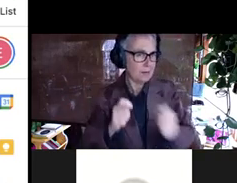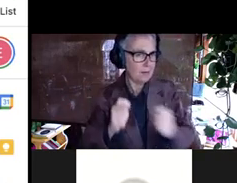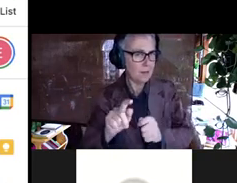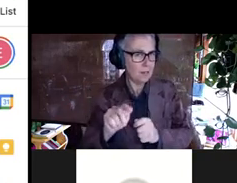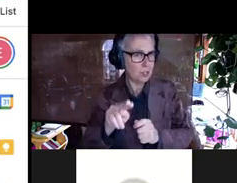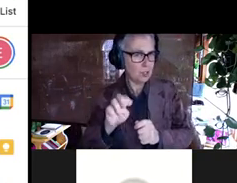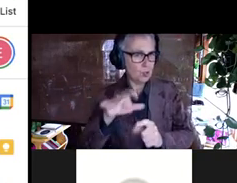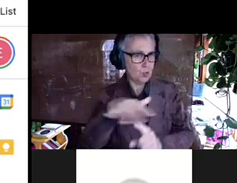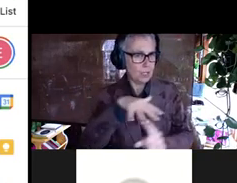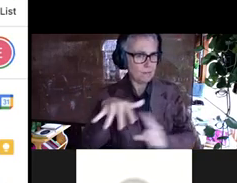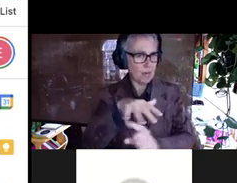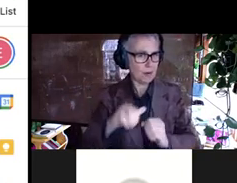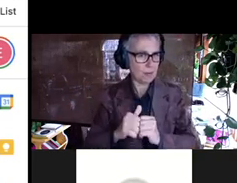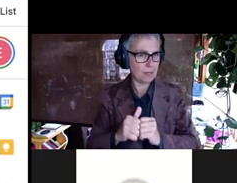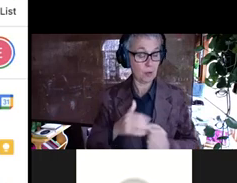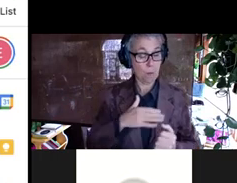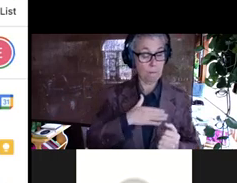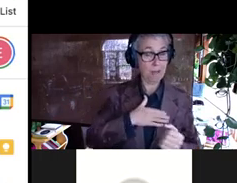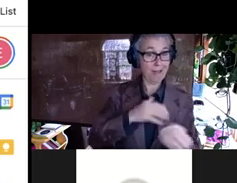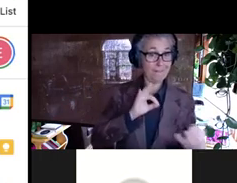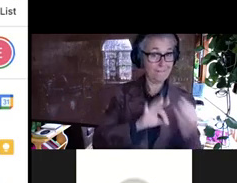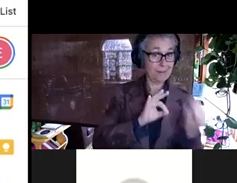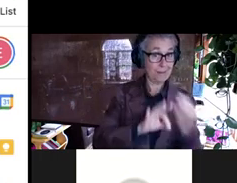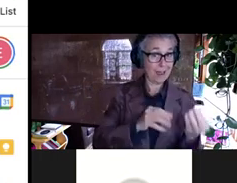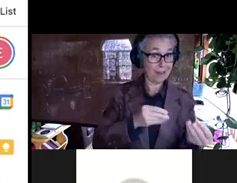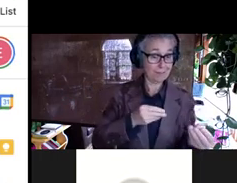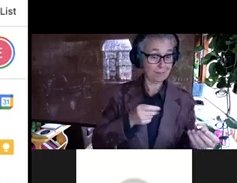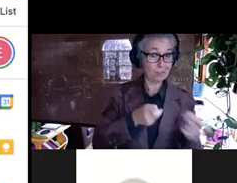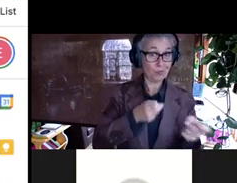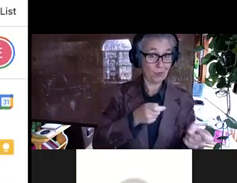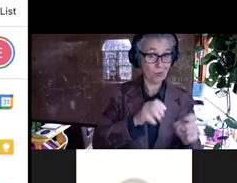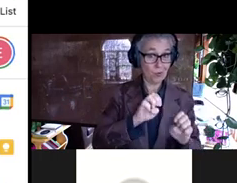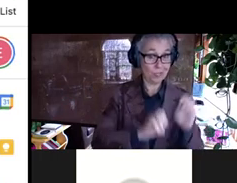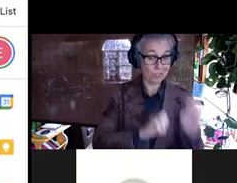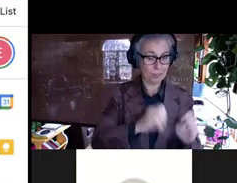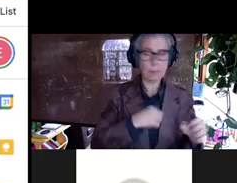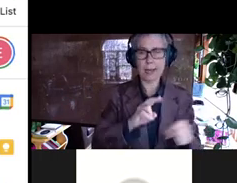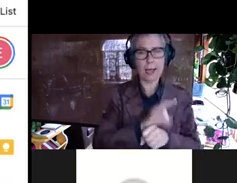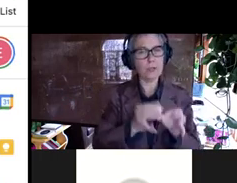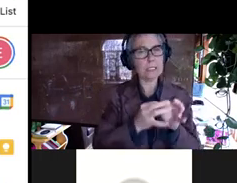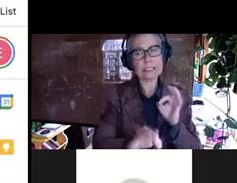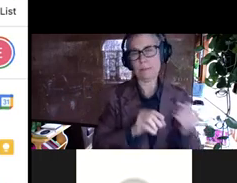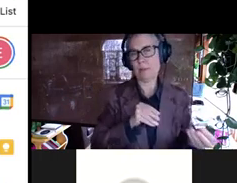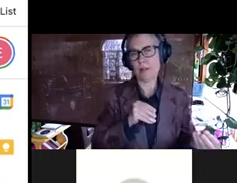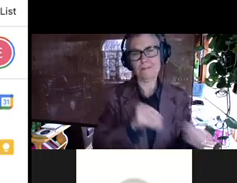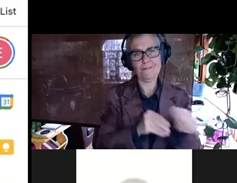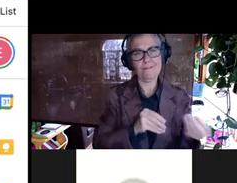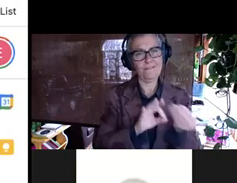like in my feedback control experiment, I used a really simple feedback control